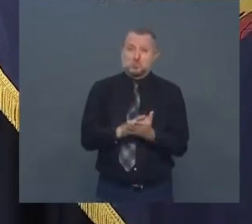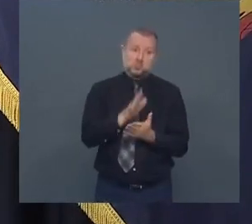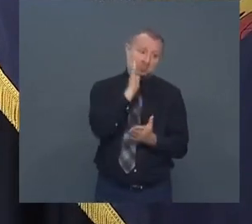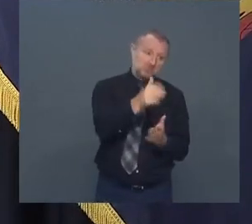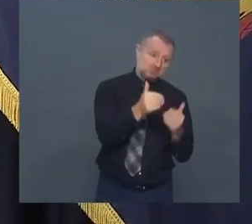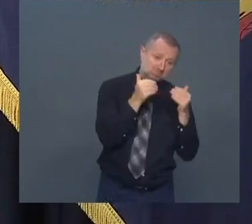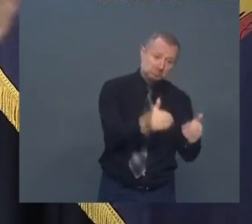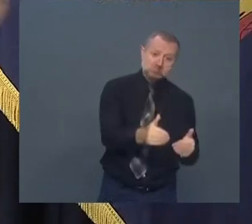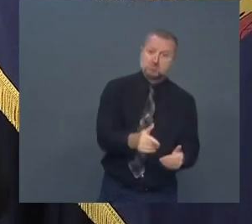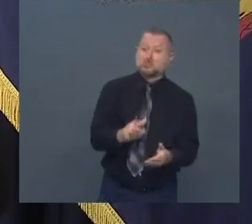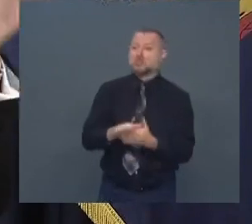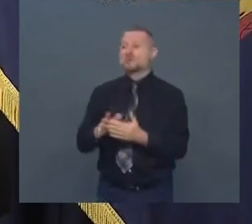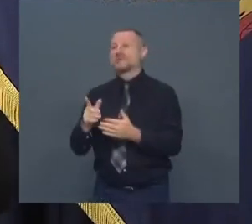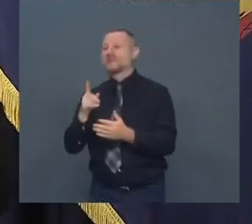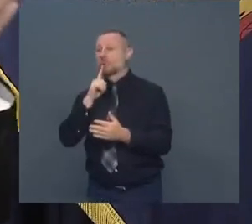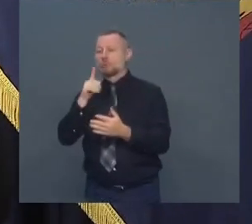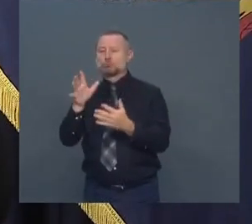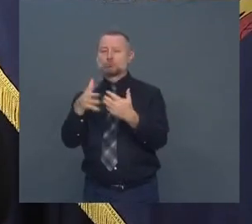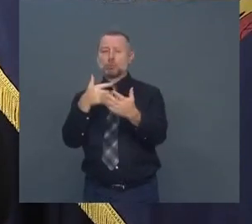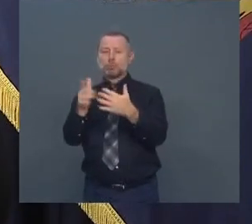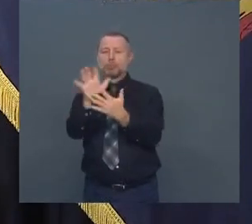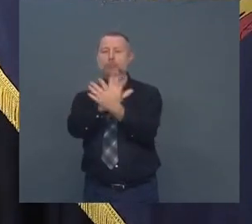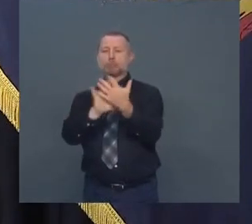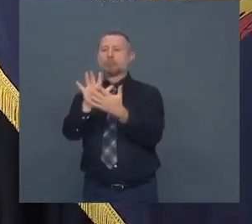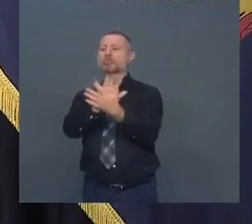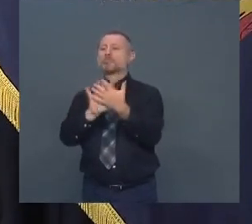optional meant a lot of schools were going to do it